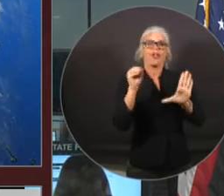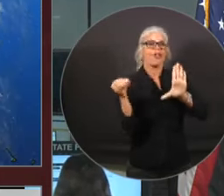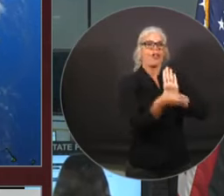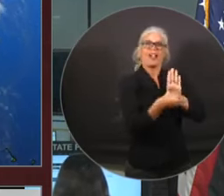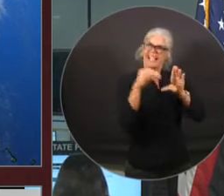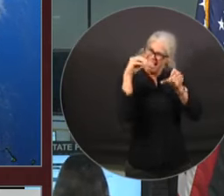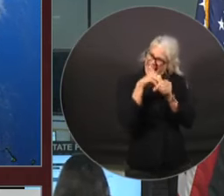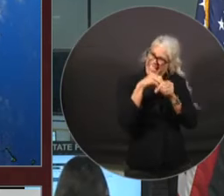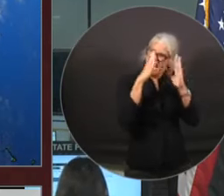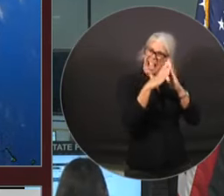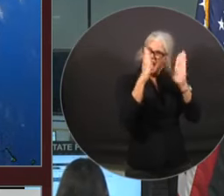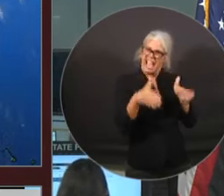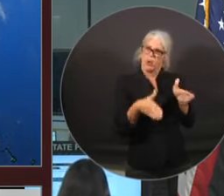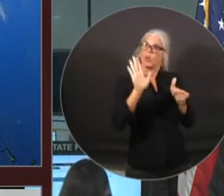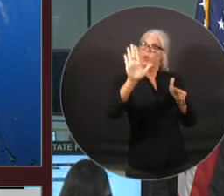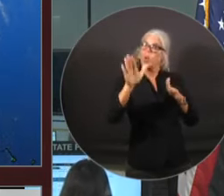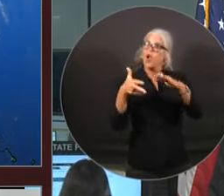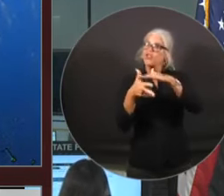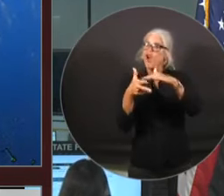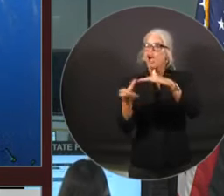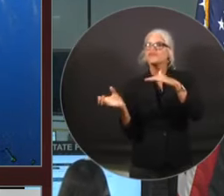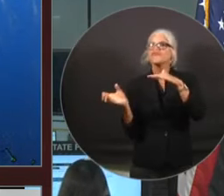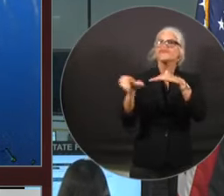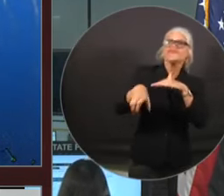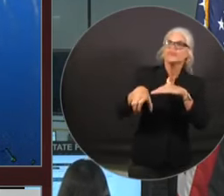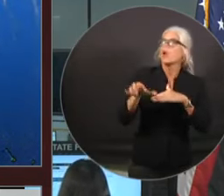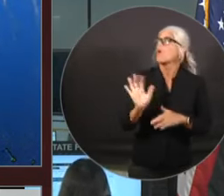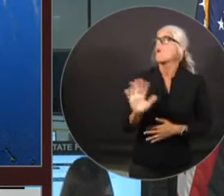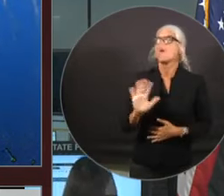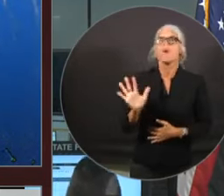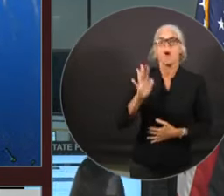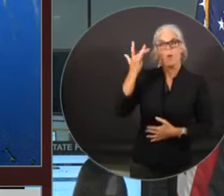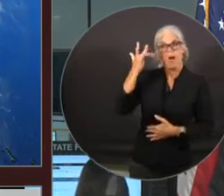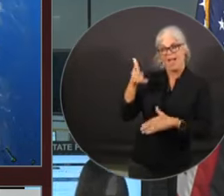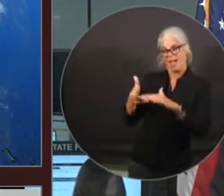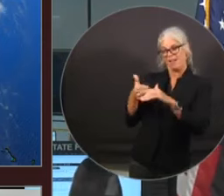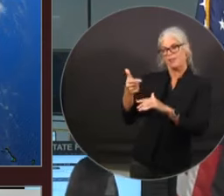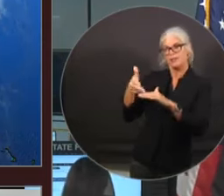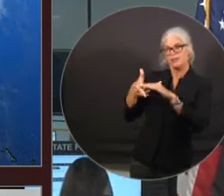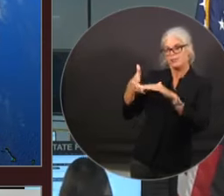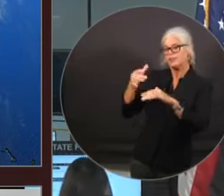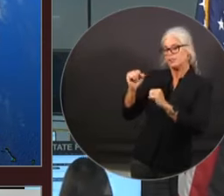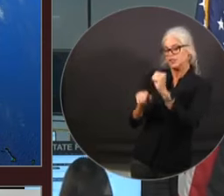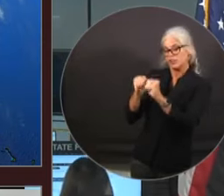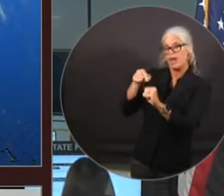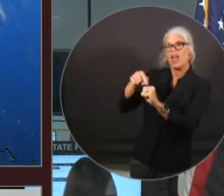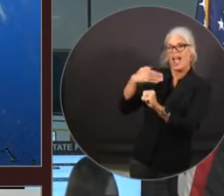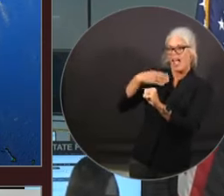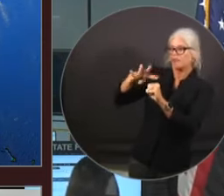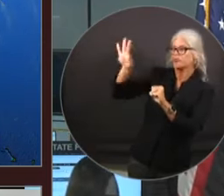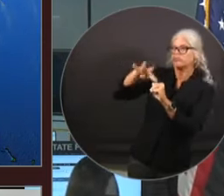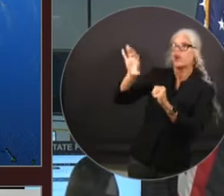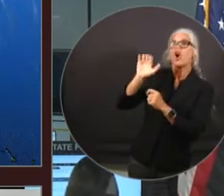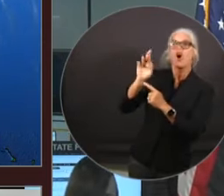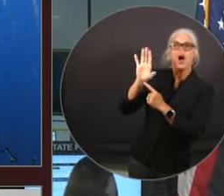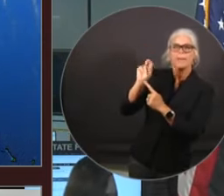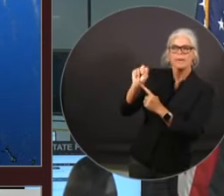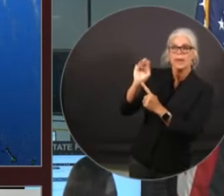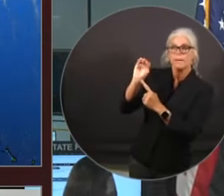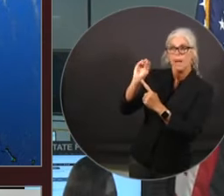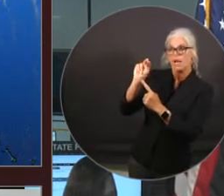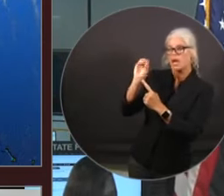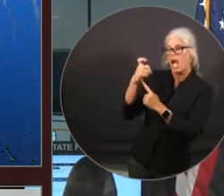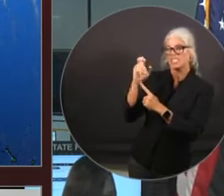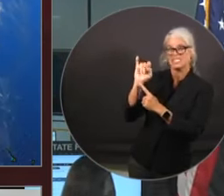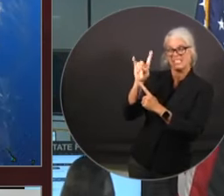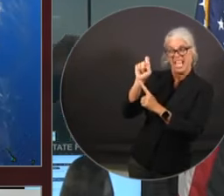your garage. It will produce carbon monoxide that can kill you. So make sure a generator is positioned outside your